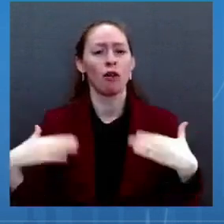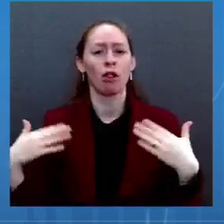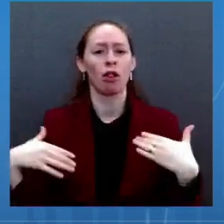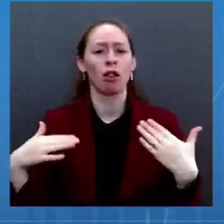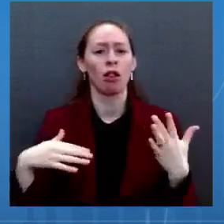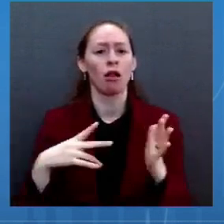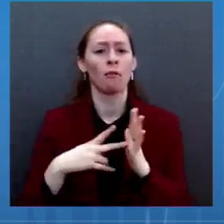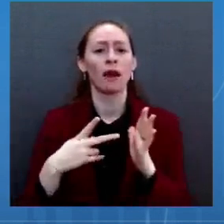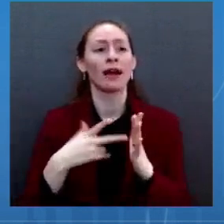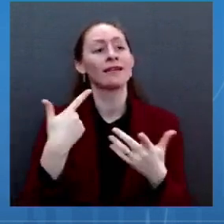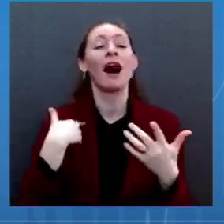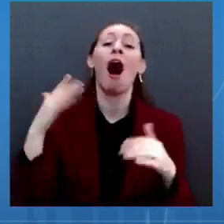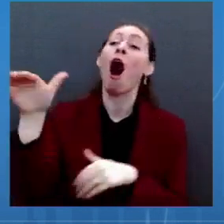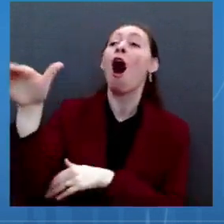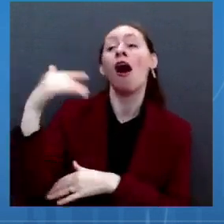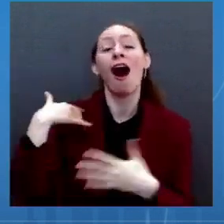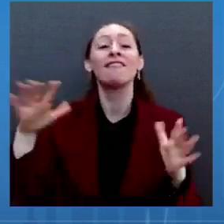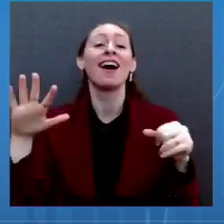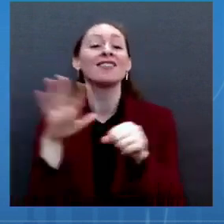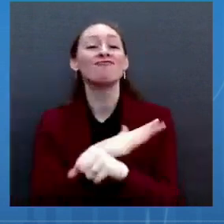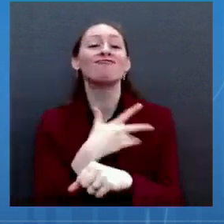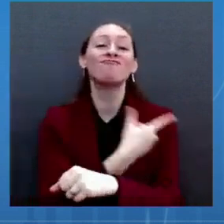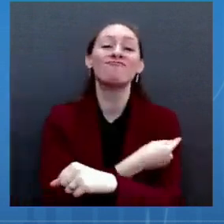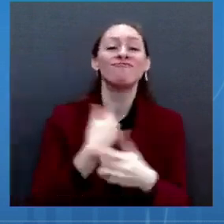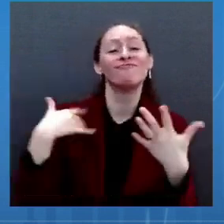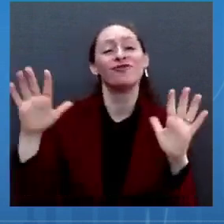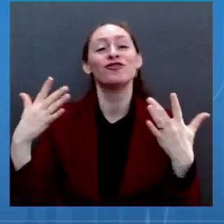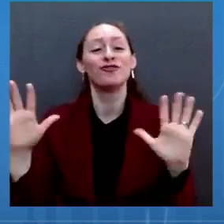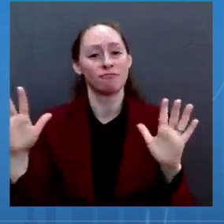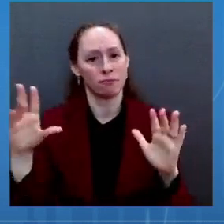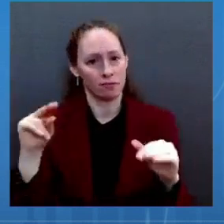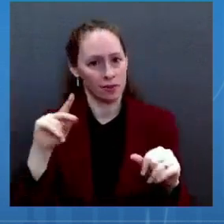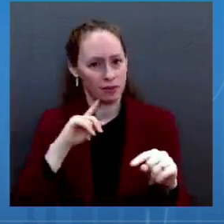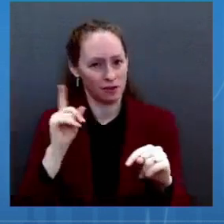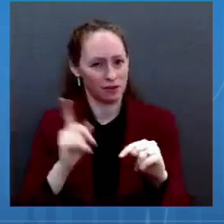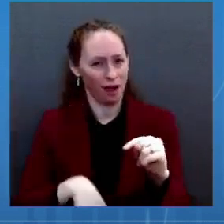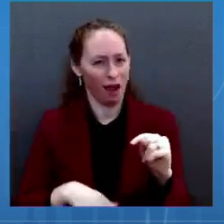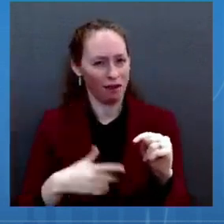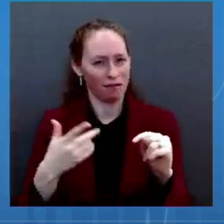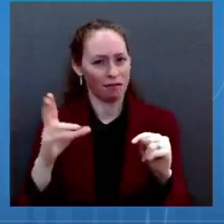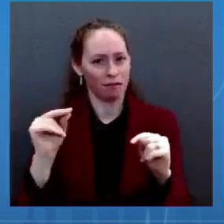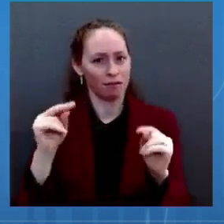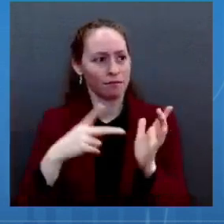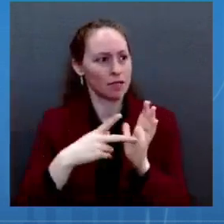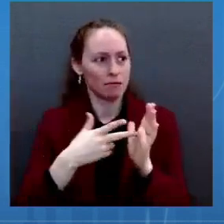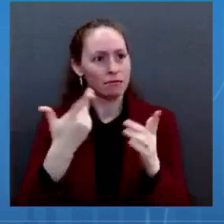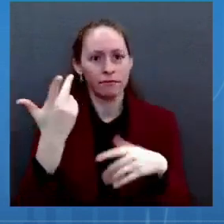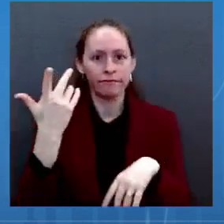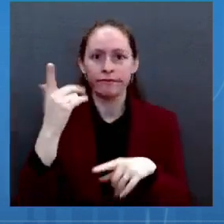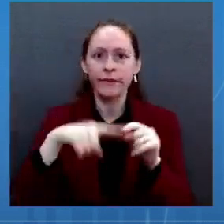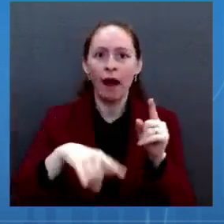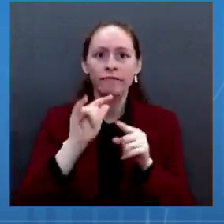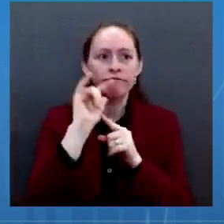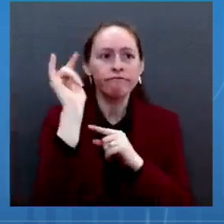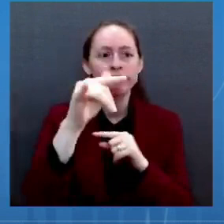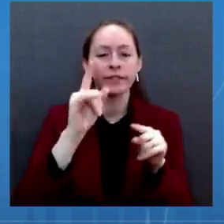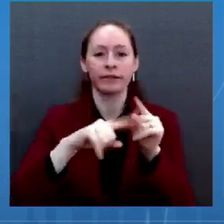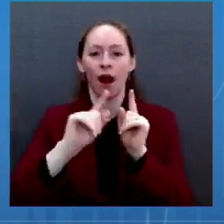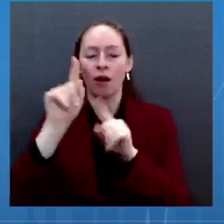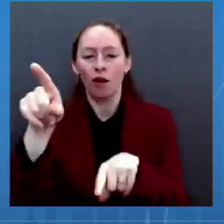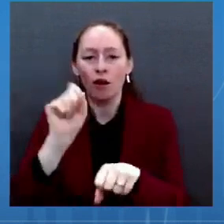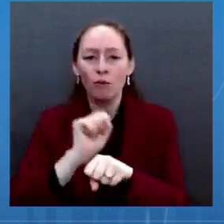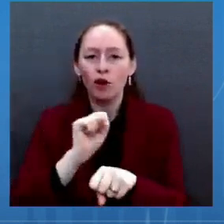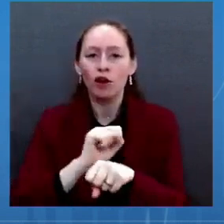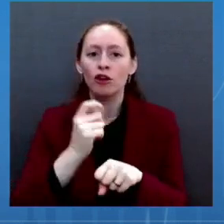to travel or employment with the federal government, that they would be subject to some of those prohibitions down the line? Dr. Walensky first.